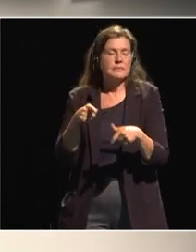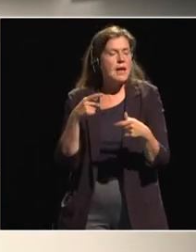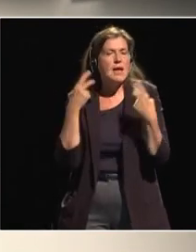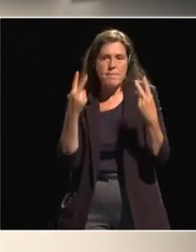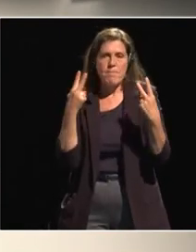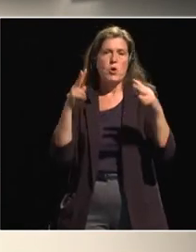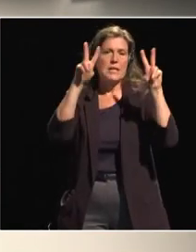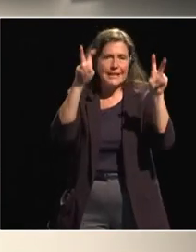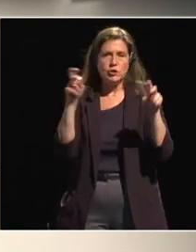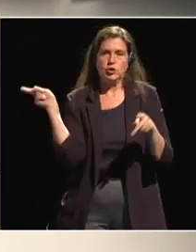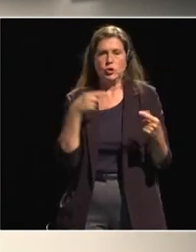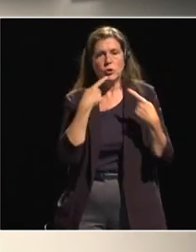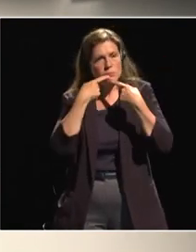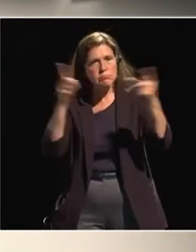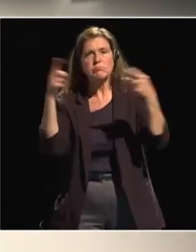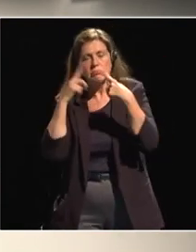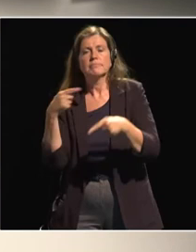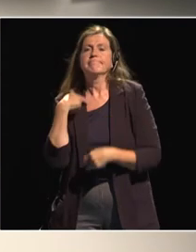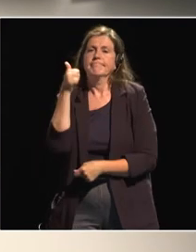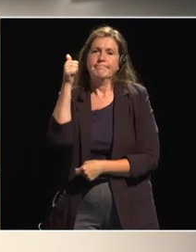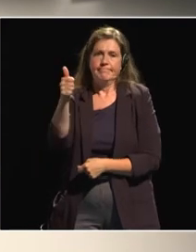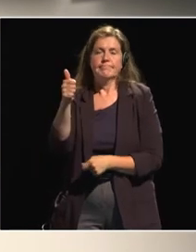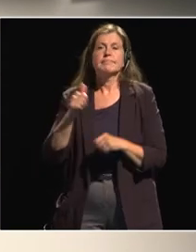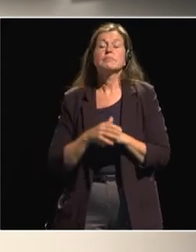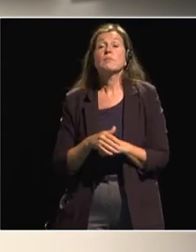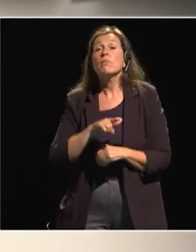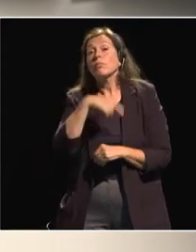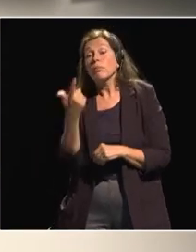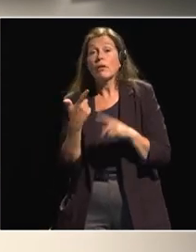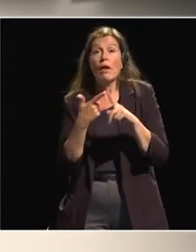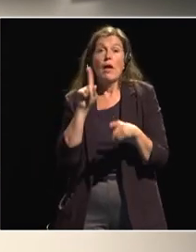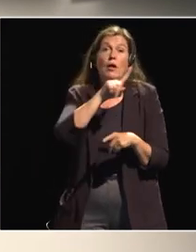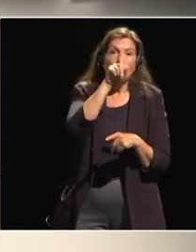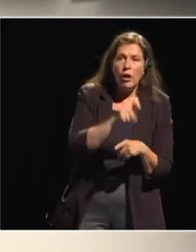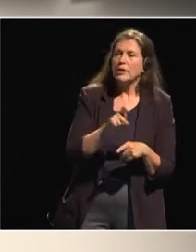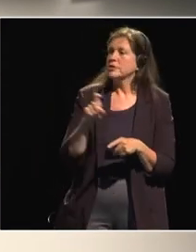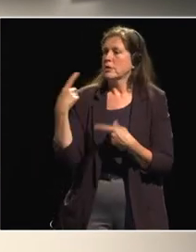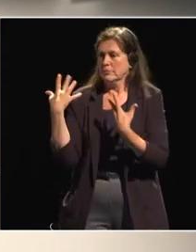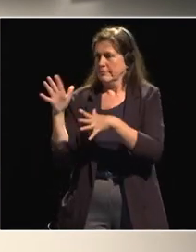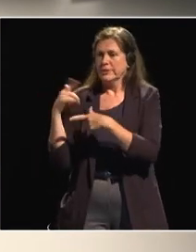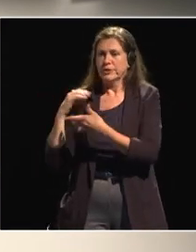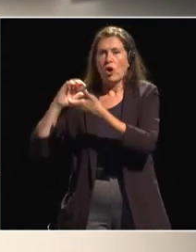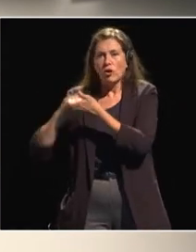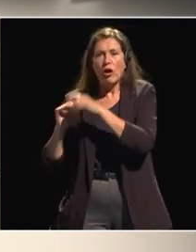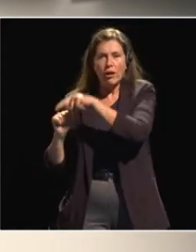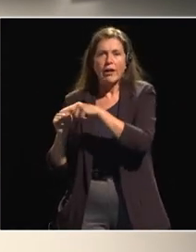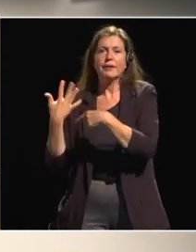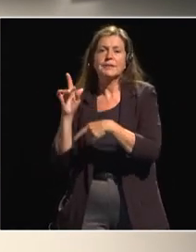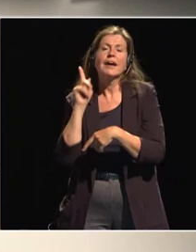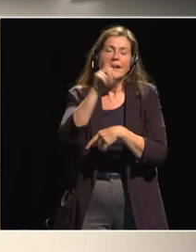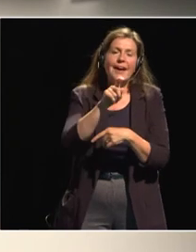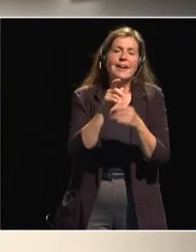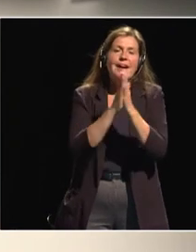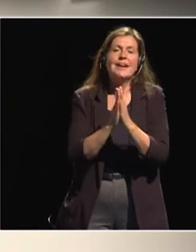entrepreneurs and most of the questions or comments have been done by my colleagues who are talking to mr long li